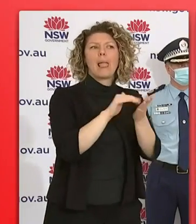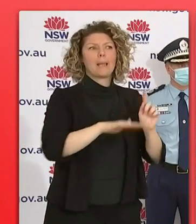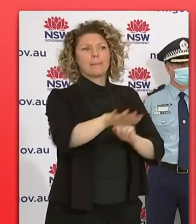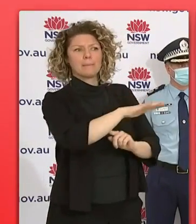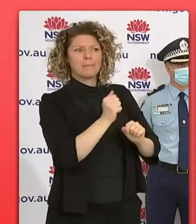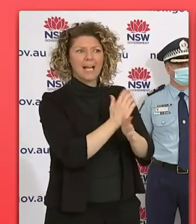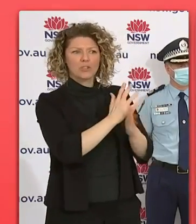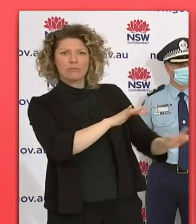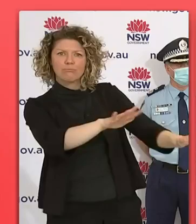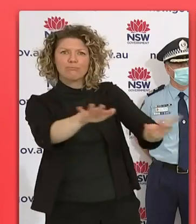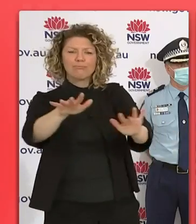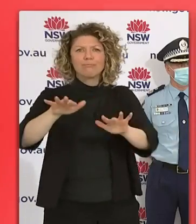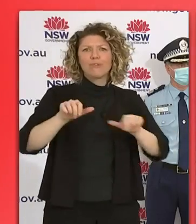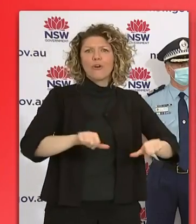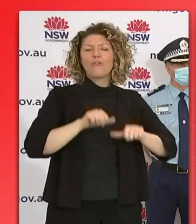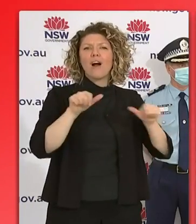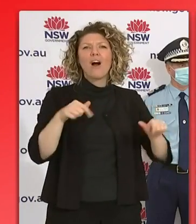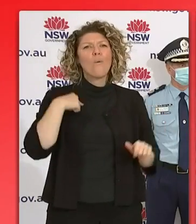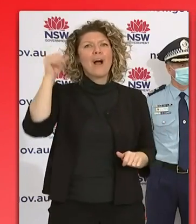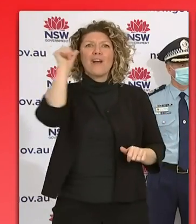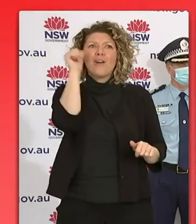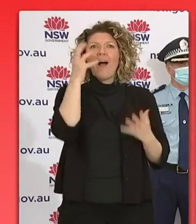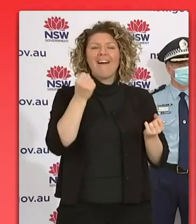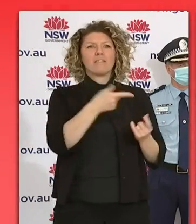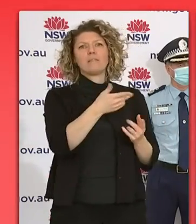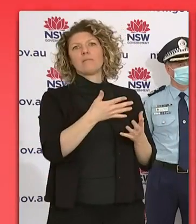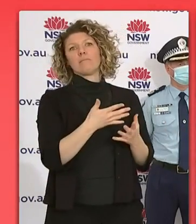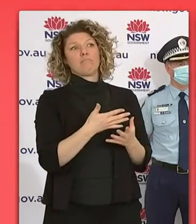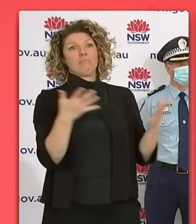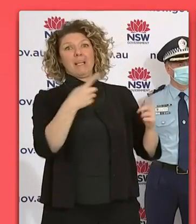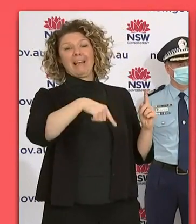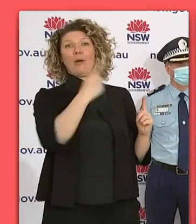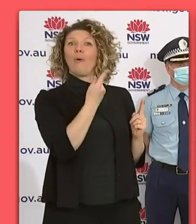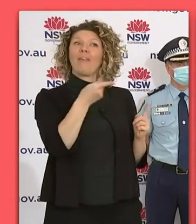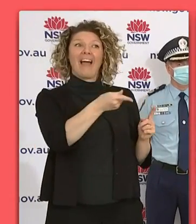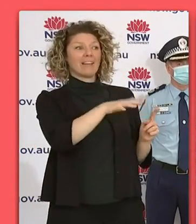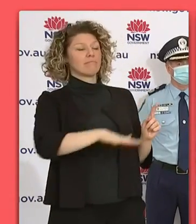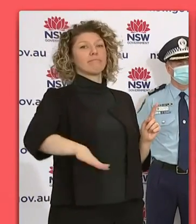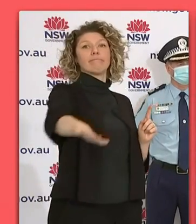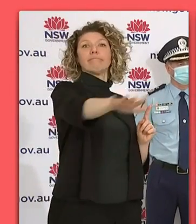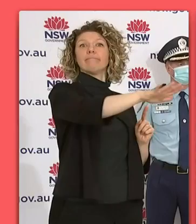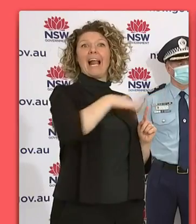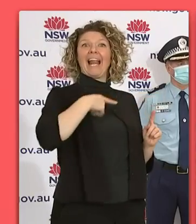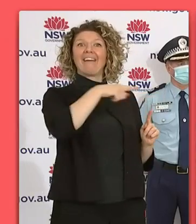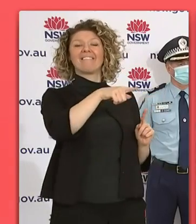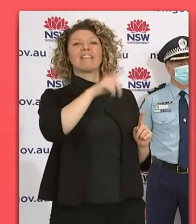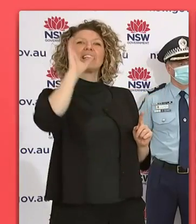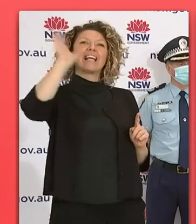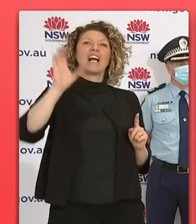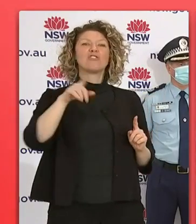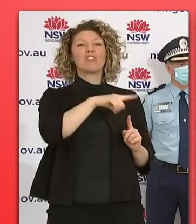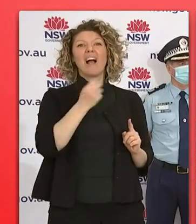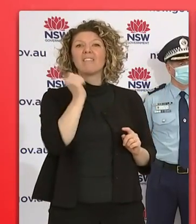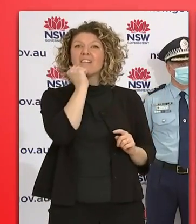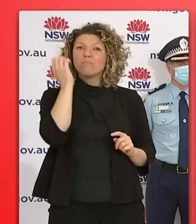South Wales. Um, we're particularly aware that we see a large proportion of the population in that part of New South Wales, um, being